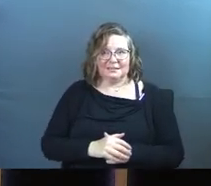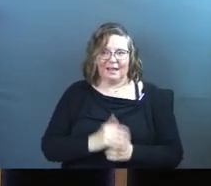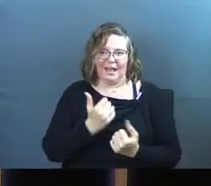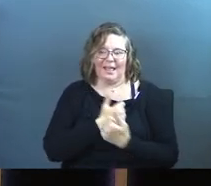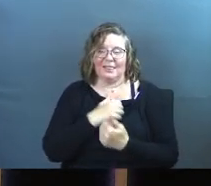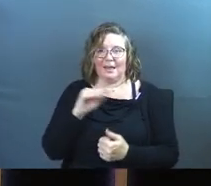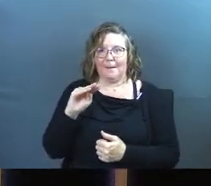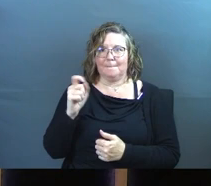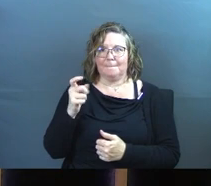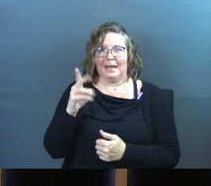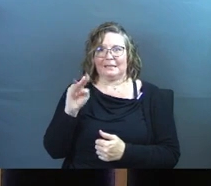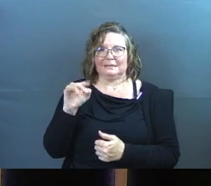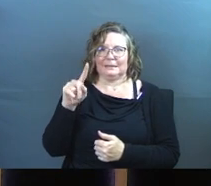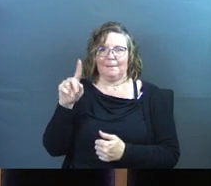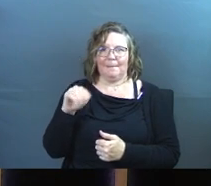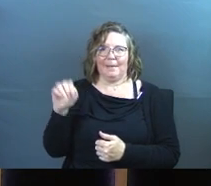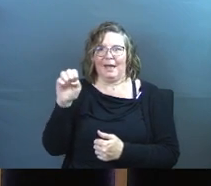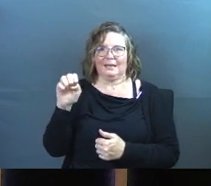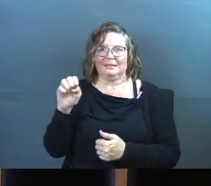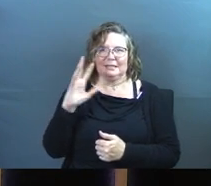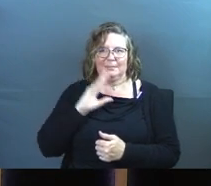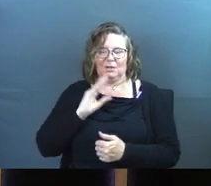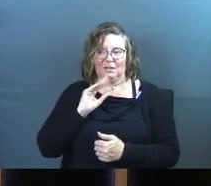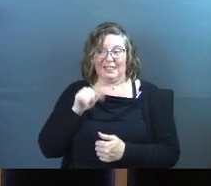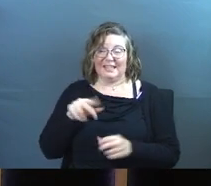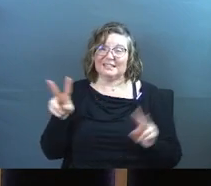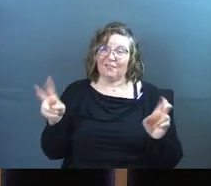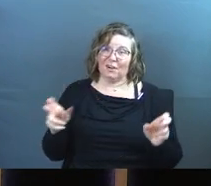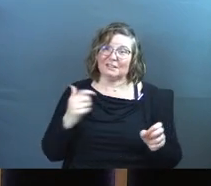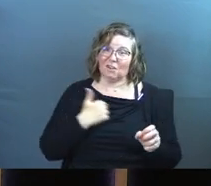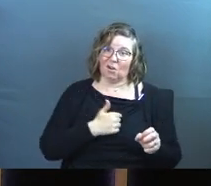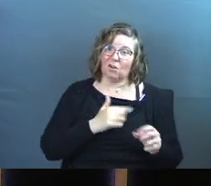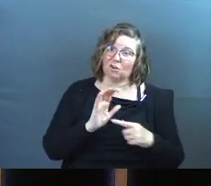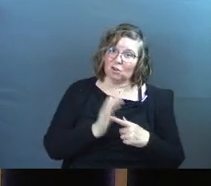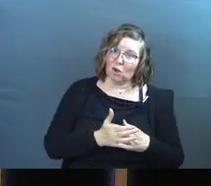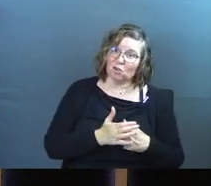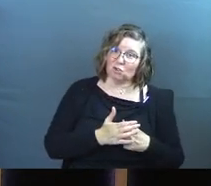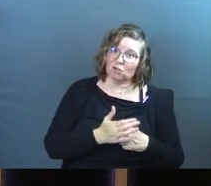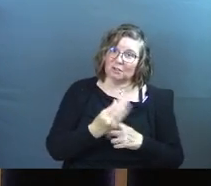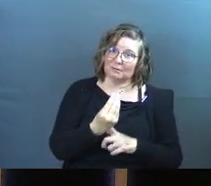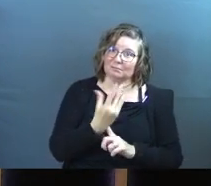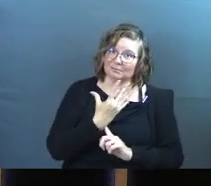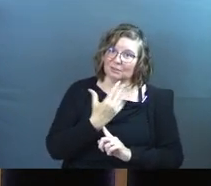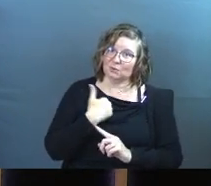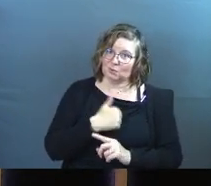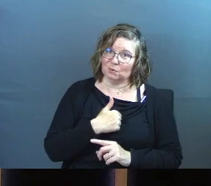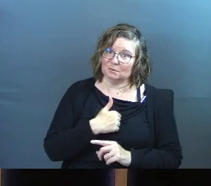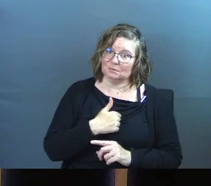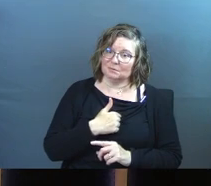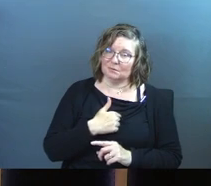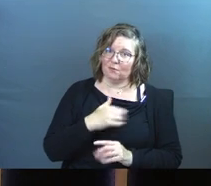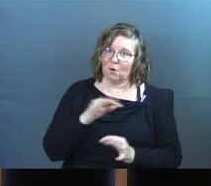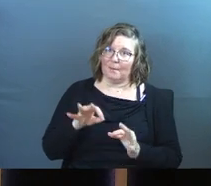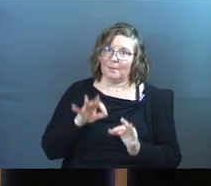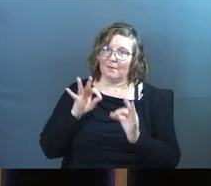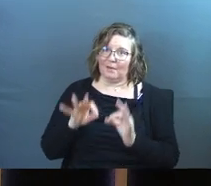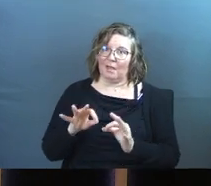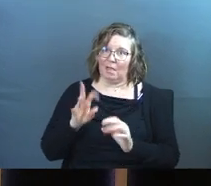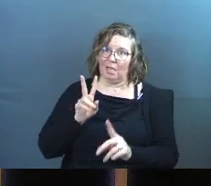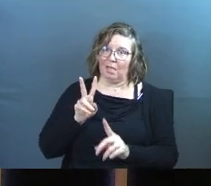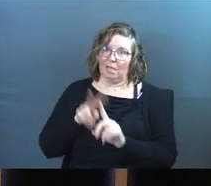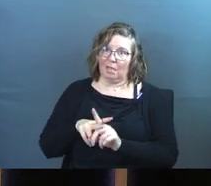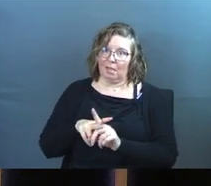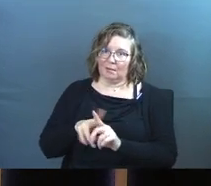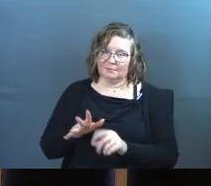I love that phrase, to maximize the experience. This is a phrase our culture uses to put perfectionism on you.